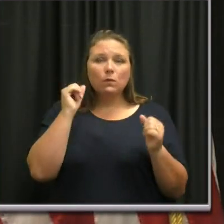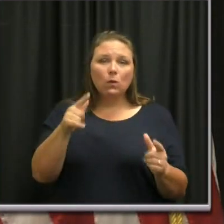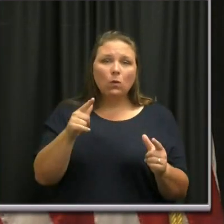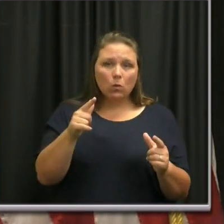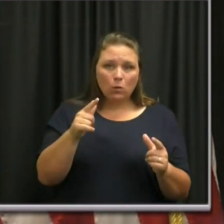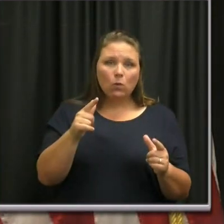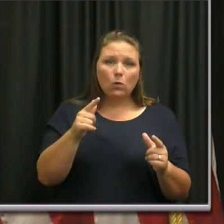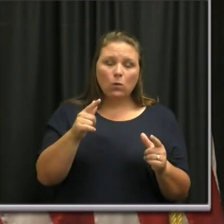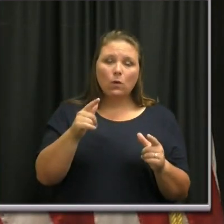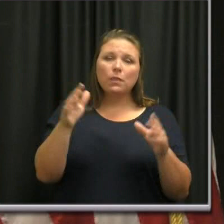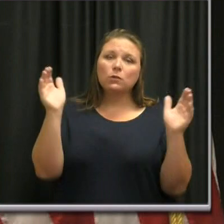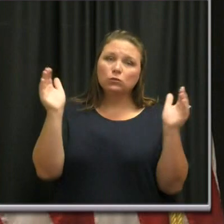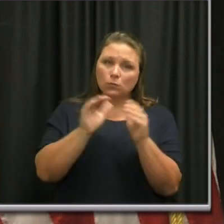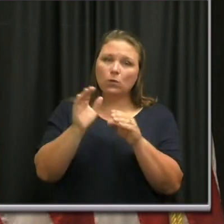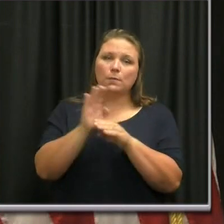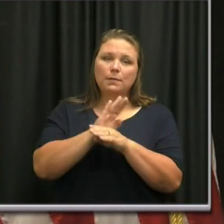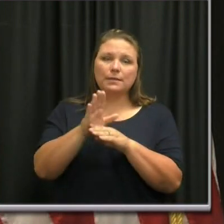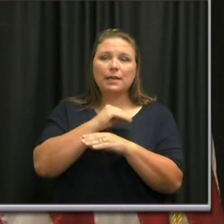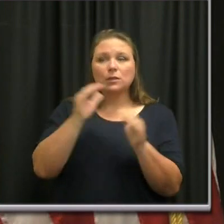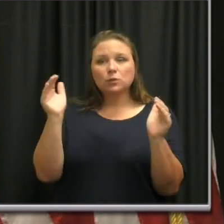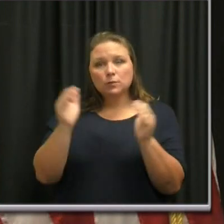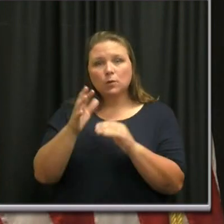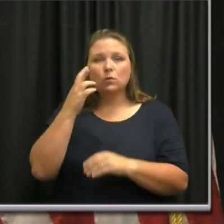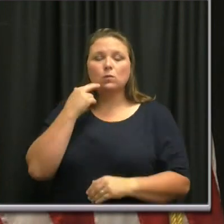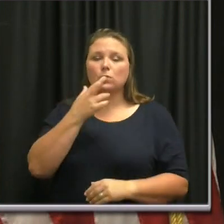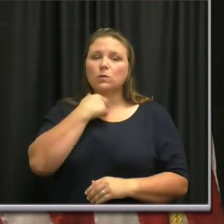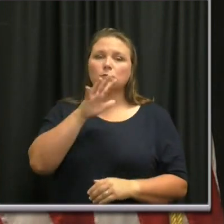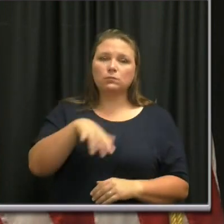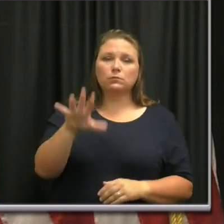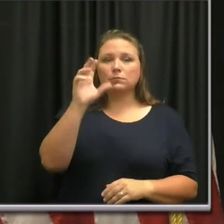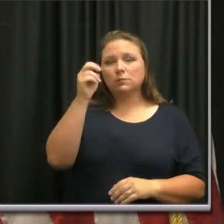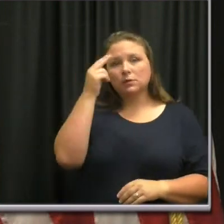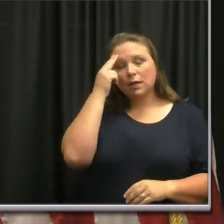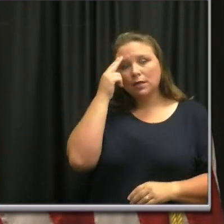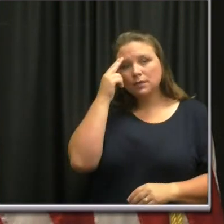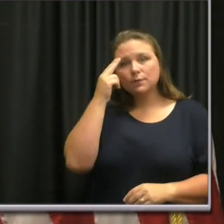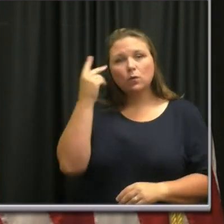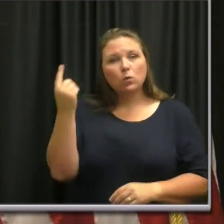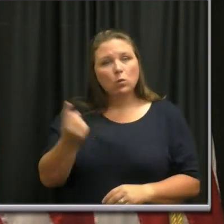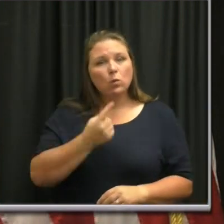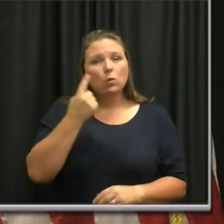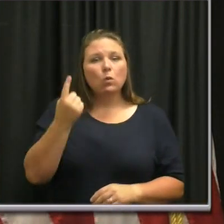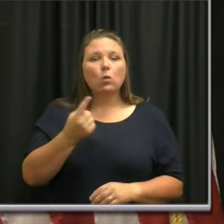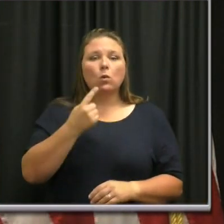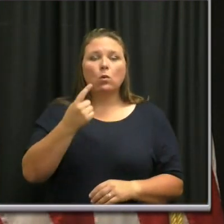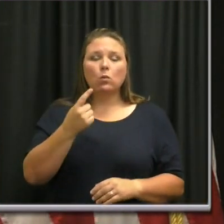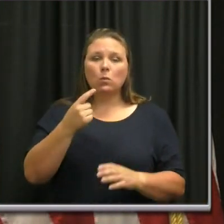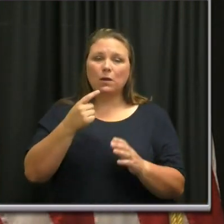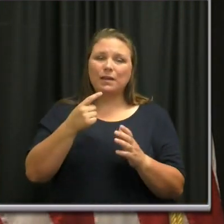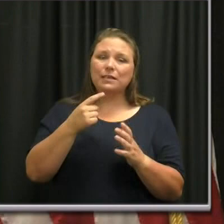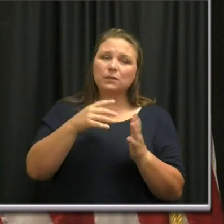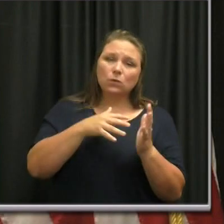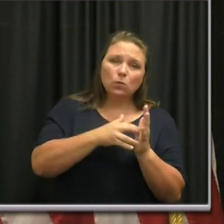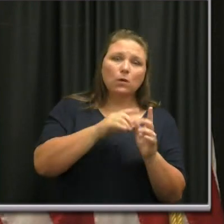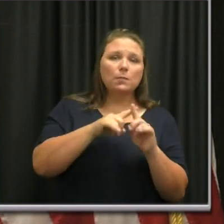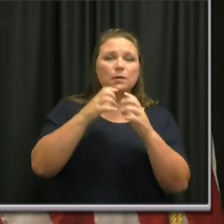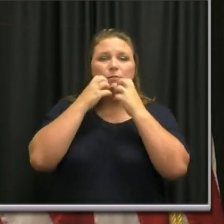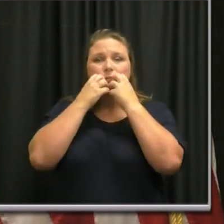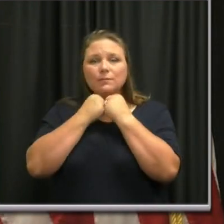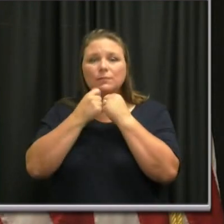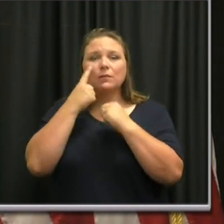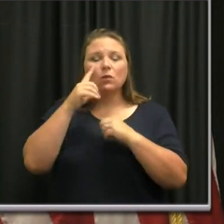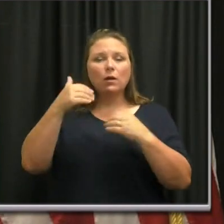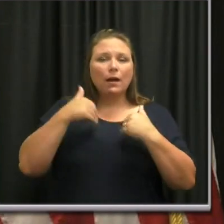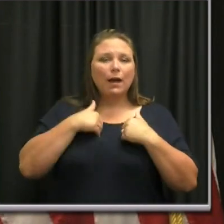particularly the small businesses and small restaurants that are always vulnerable, but valued for creating the